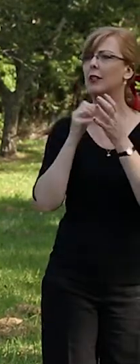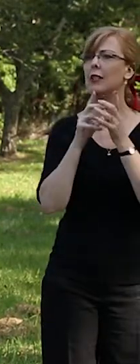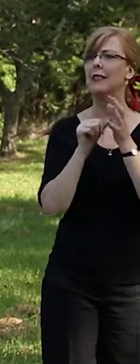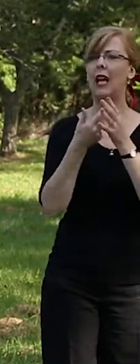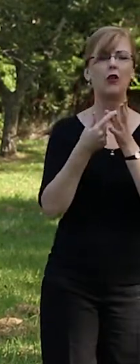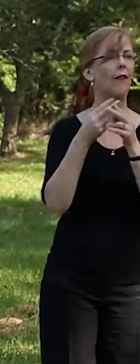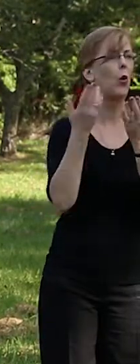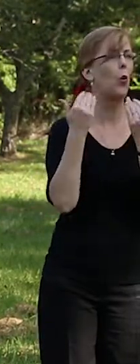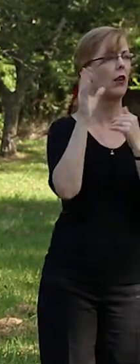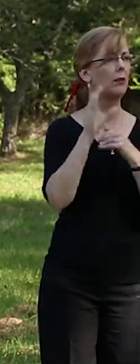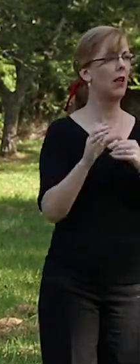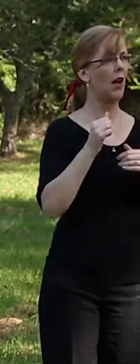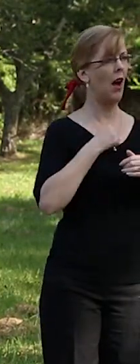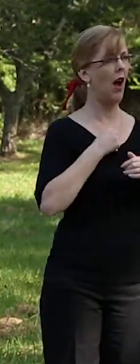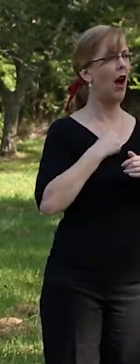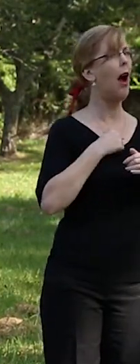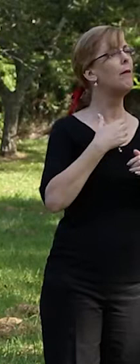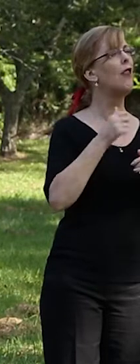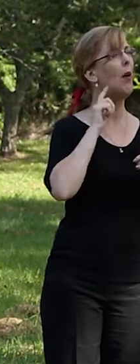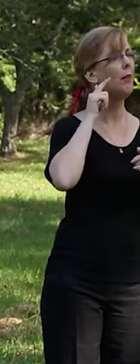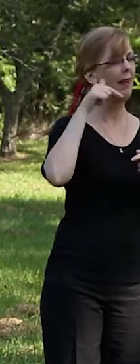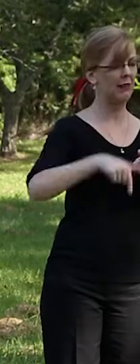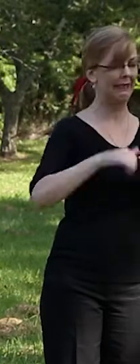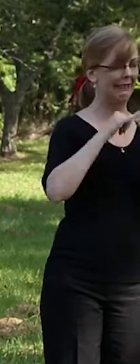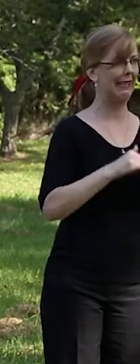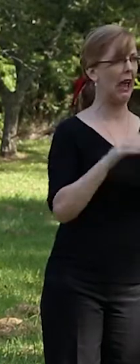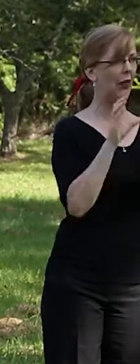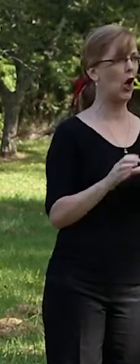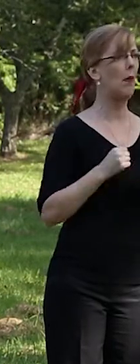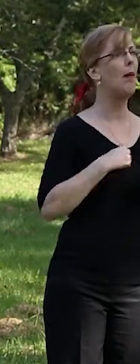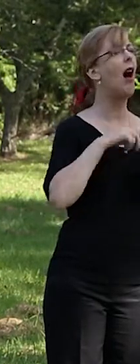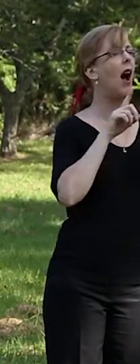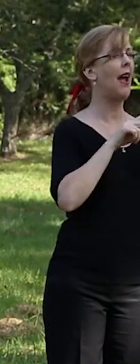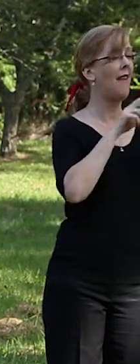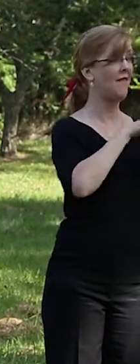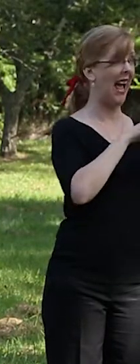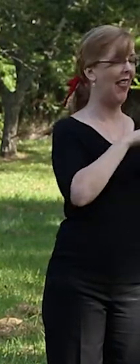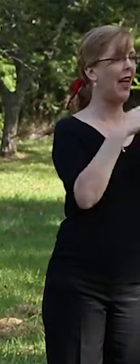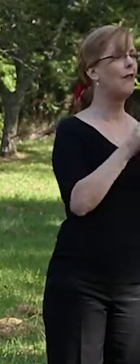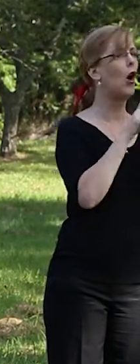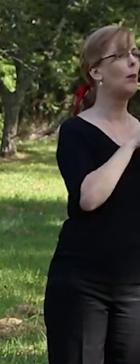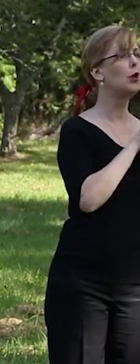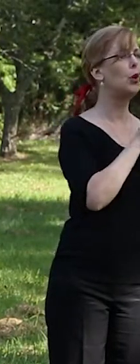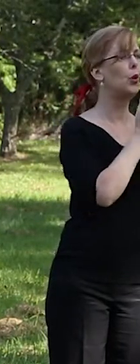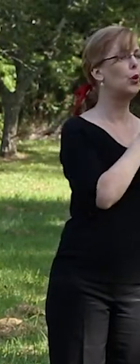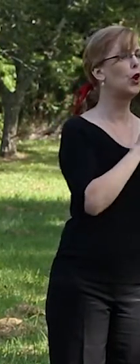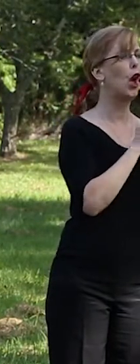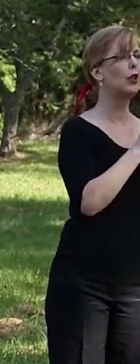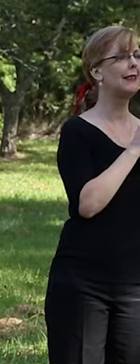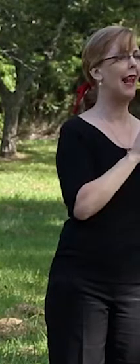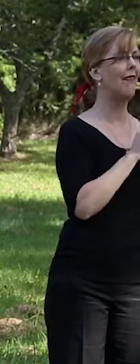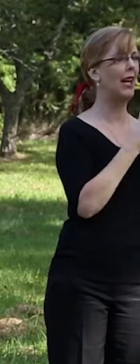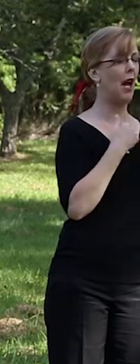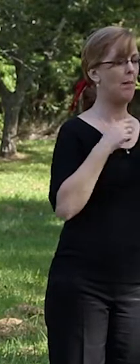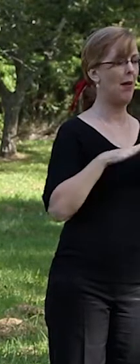from the far south coast of New South Wales and as you can tell by my last name, my father is Yugoslavian but my mum is Guri, and I am a